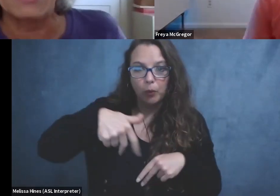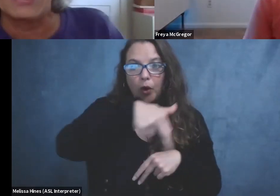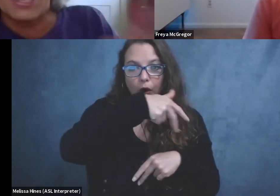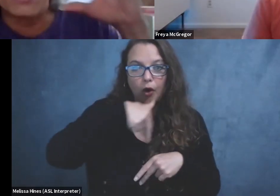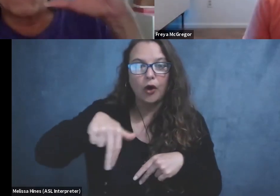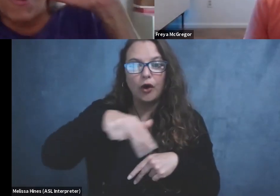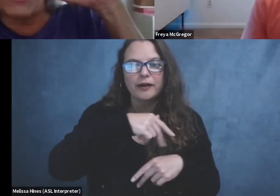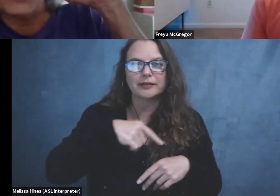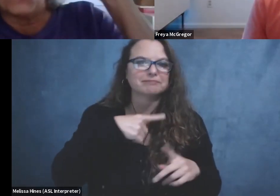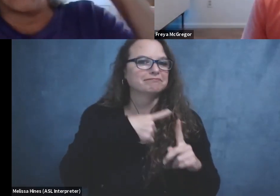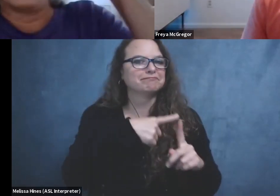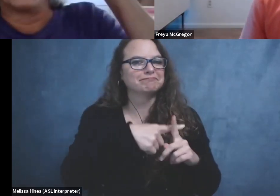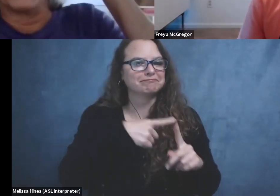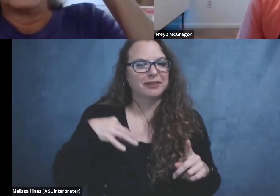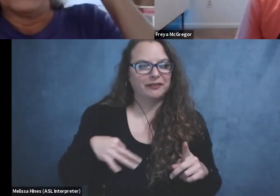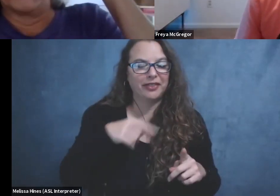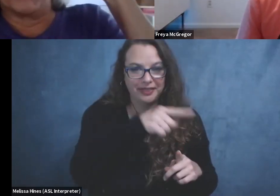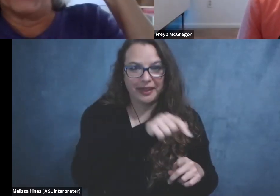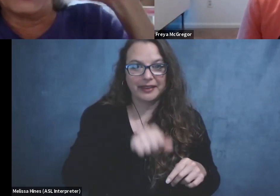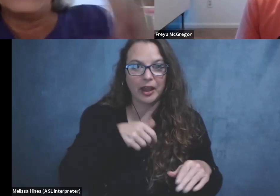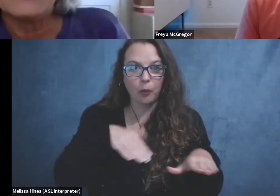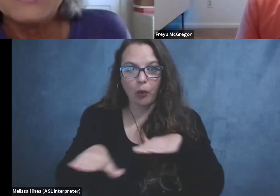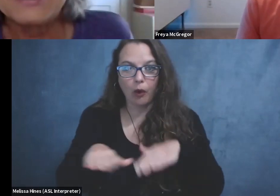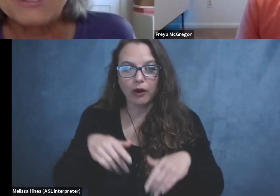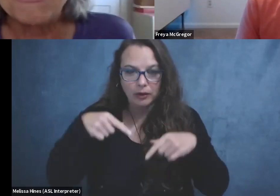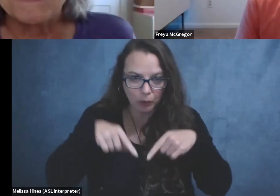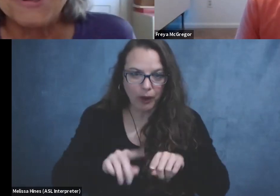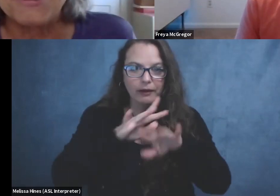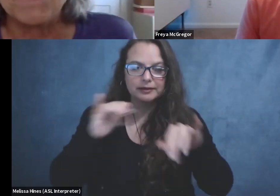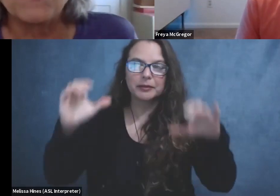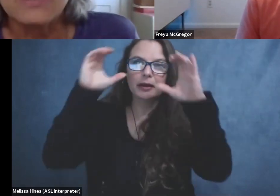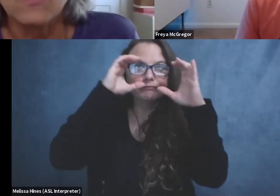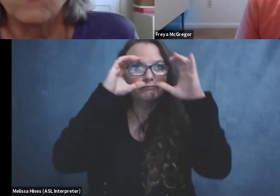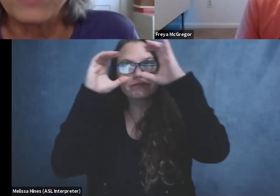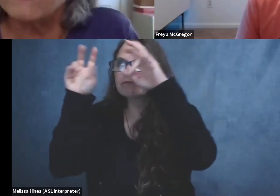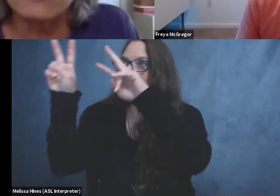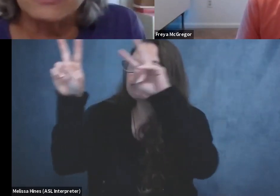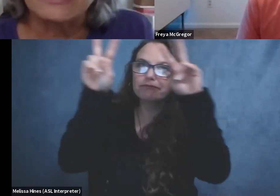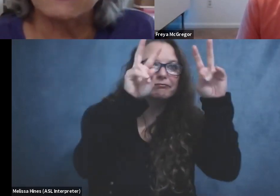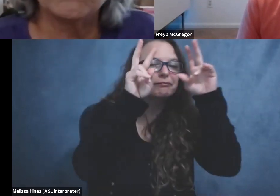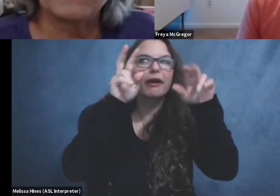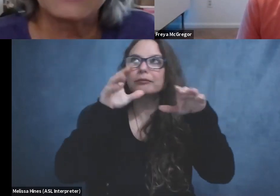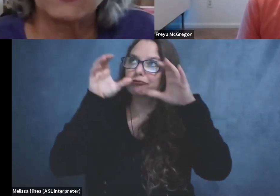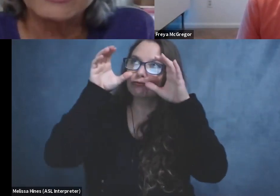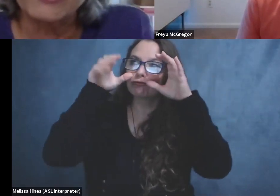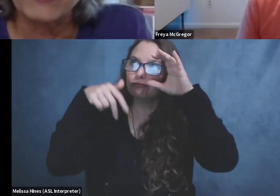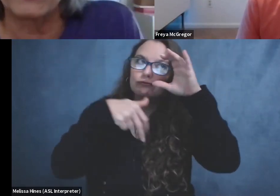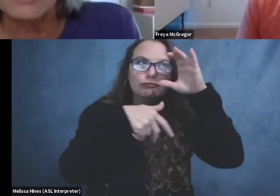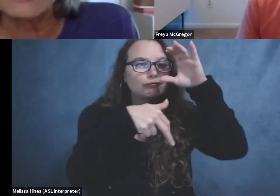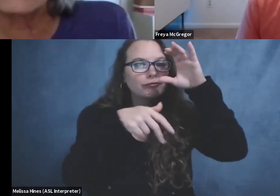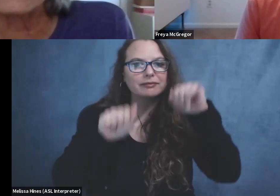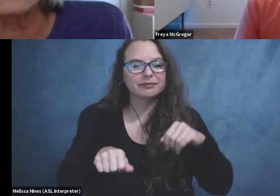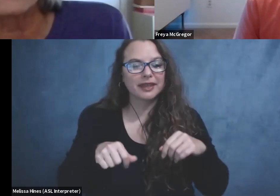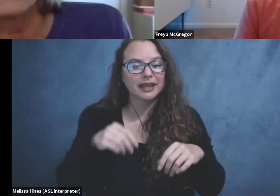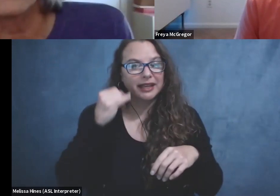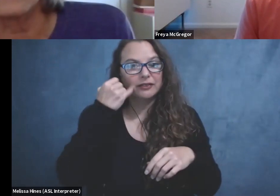So I feel like they can kind of walk while they're birding. So, um, definitely being in a wheelchair and